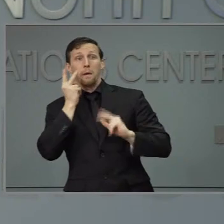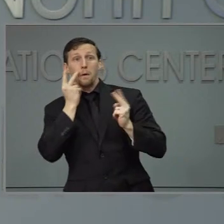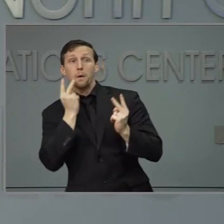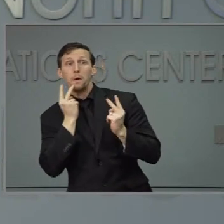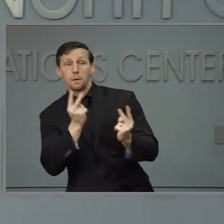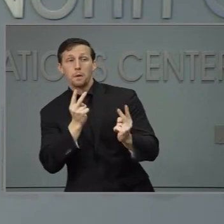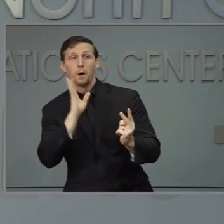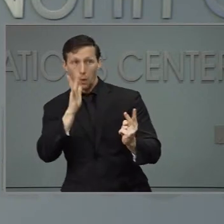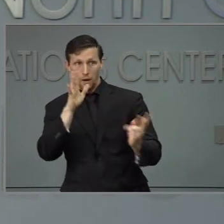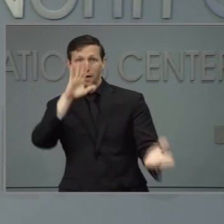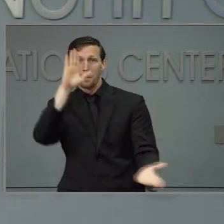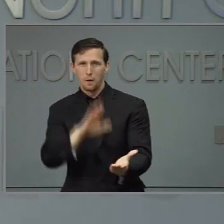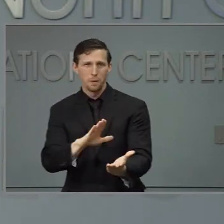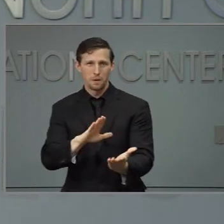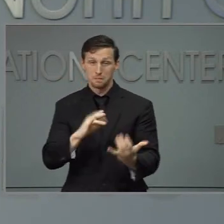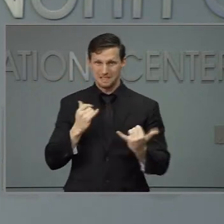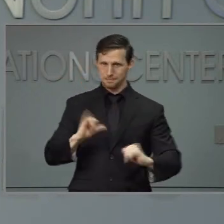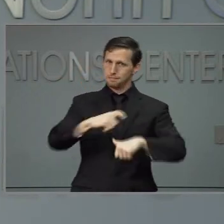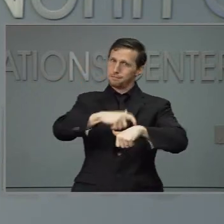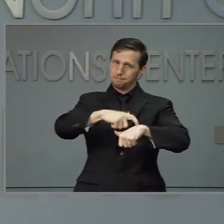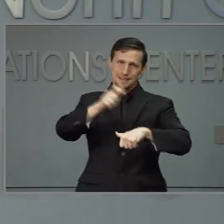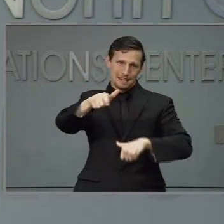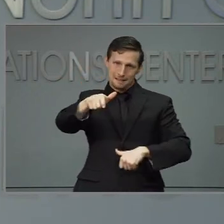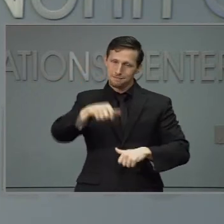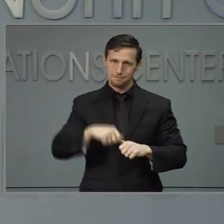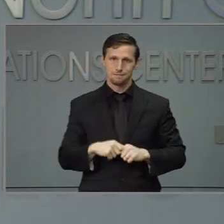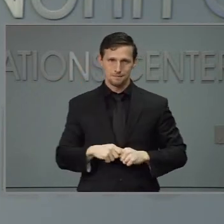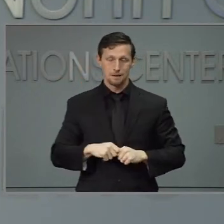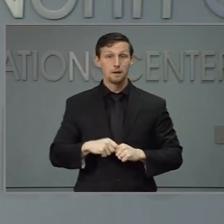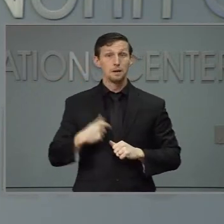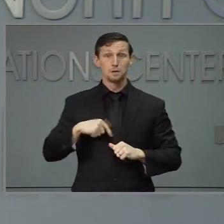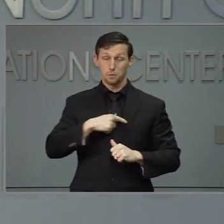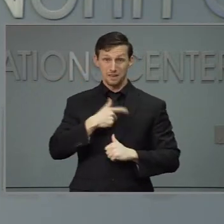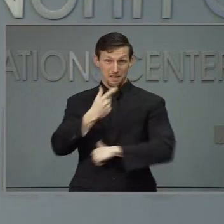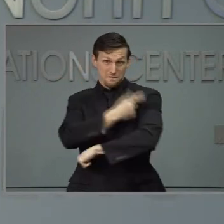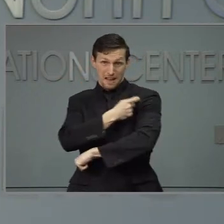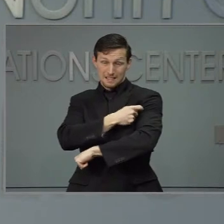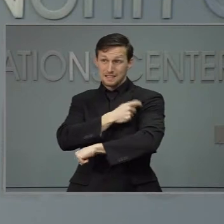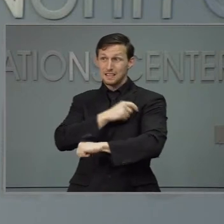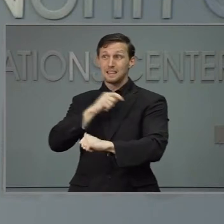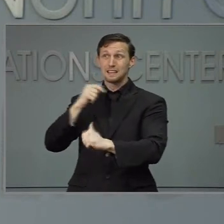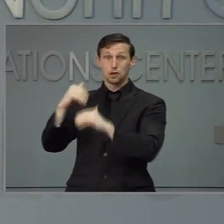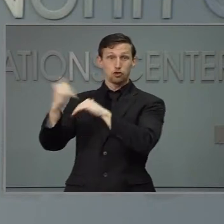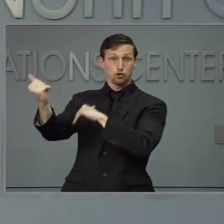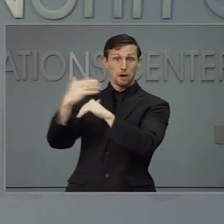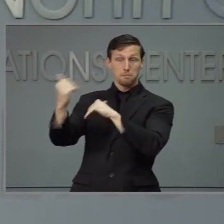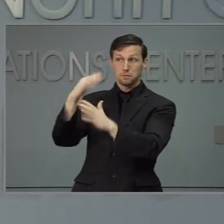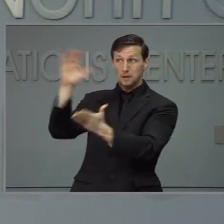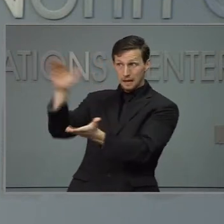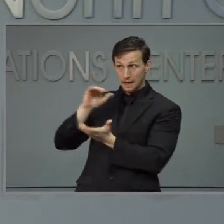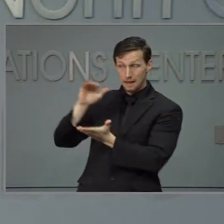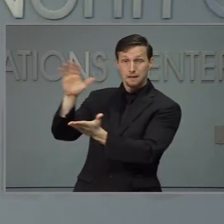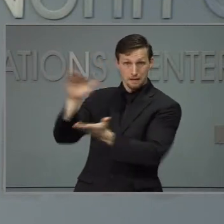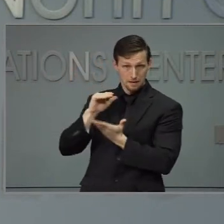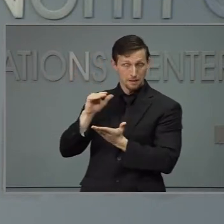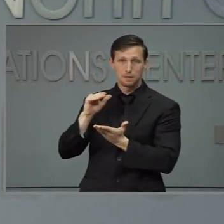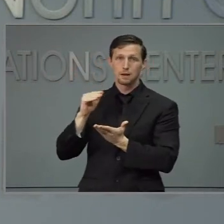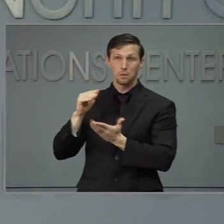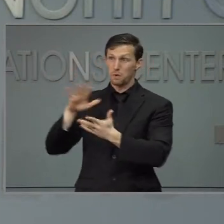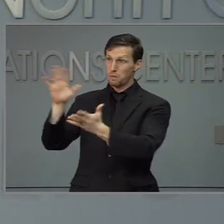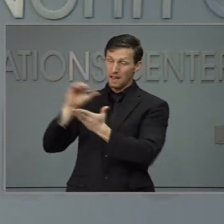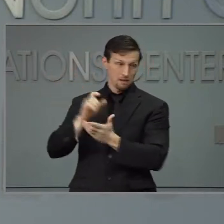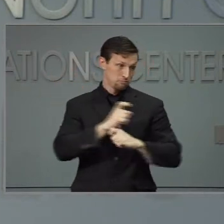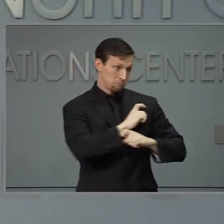vaccines across the state as quickly as we get them. We remain in the first phase one a vaccinating frontline